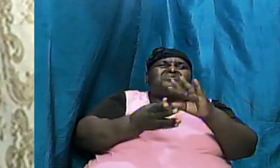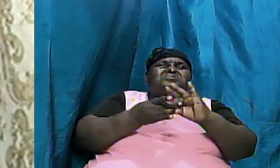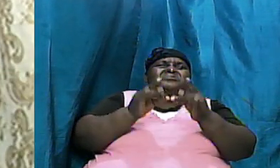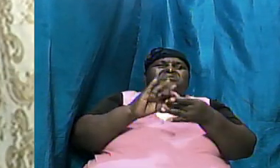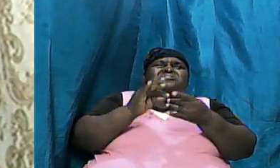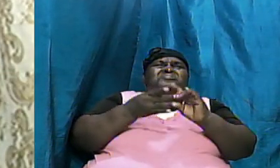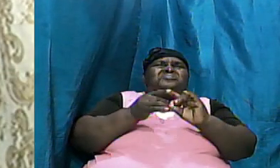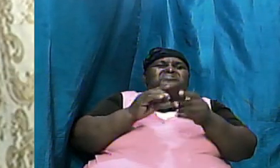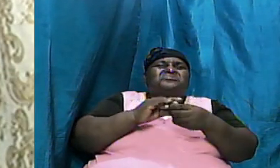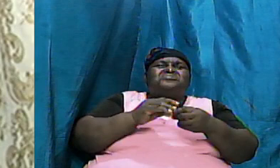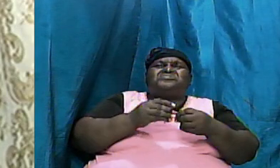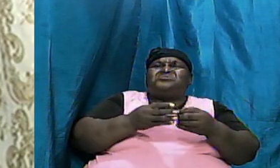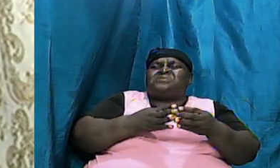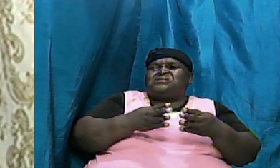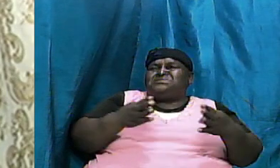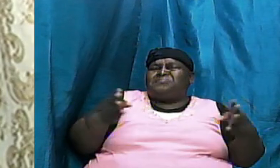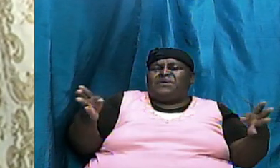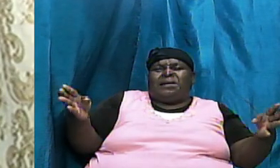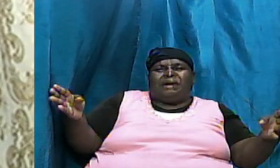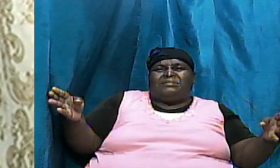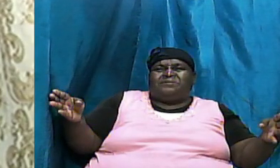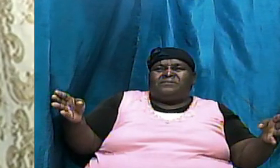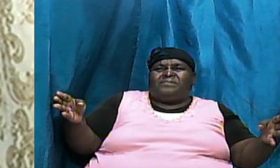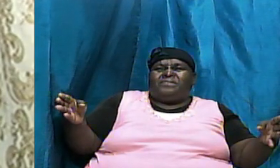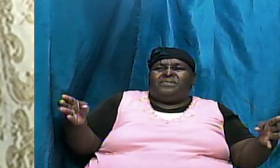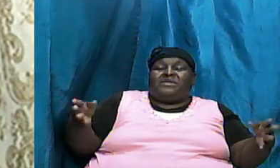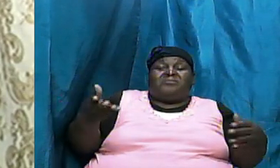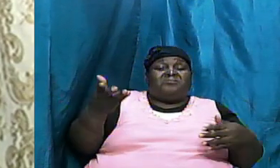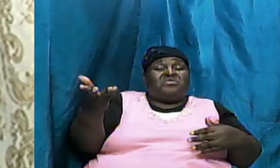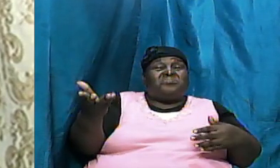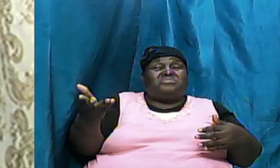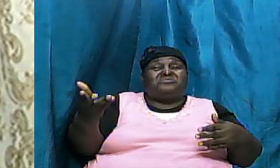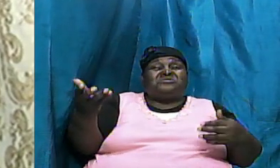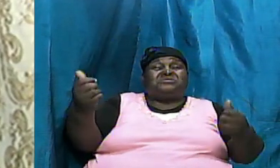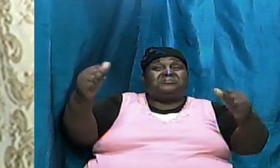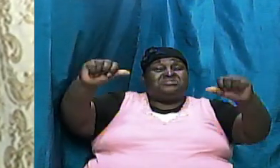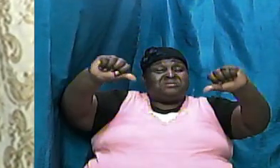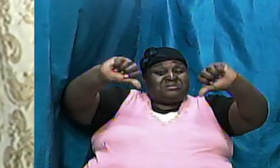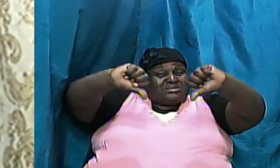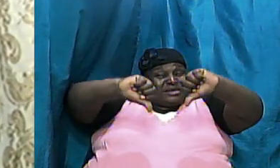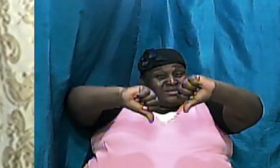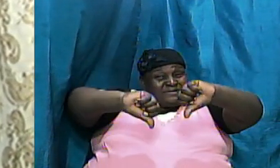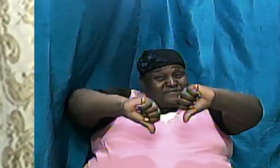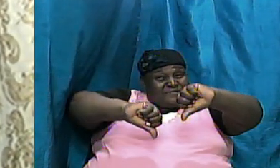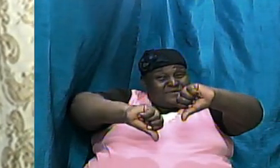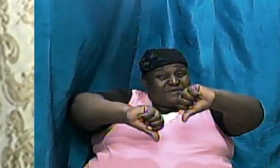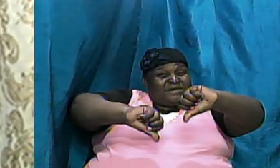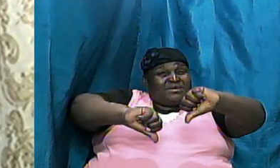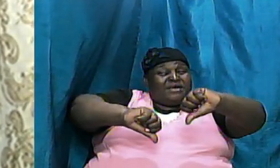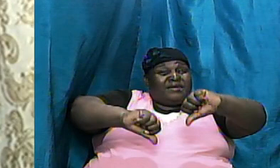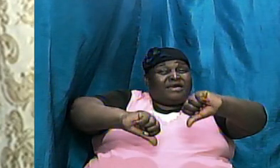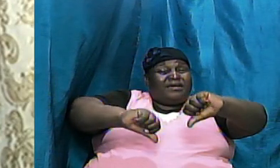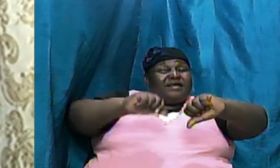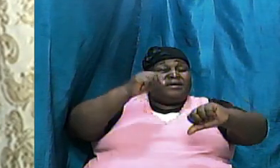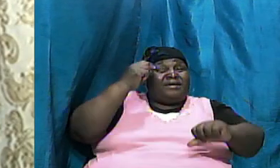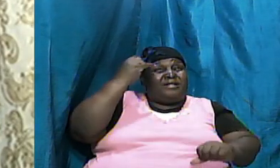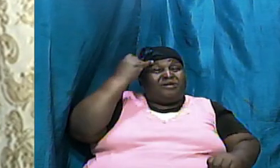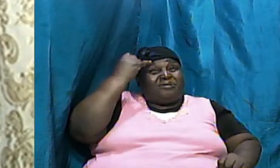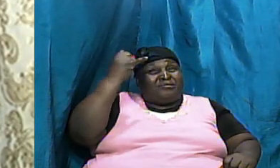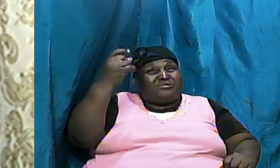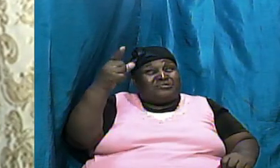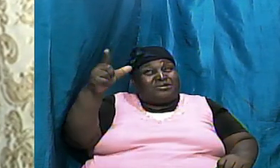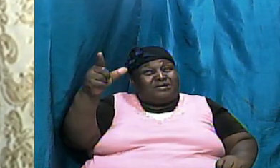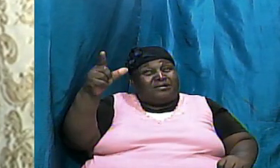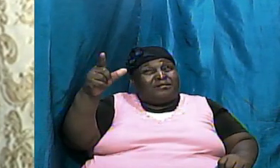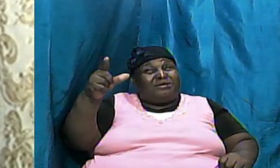because those that are scientific and logical in their outlook want some